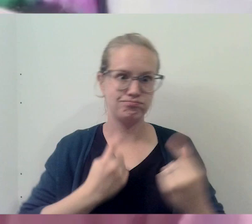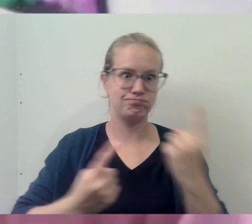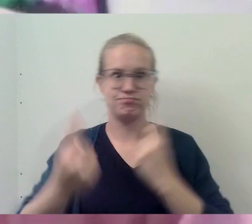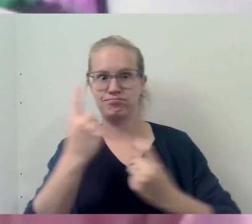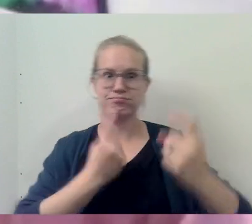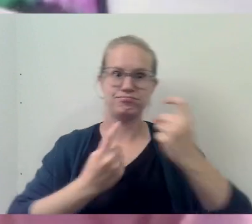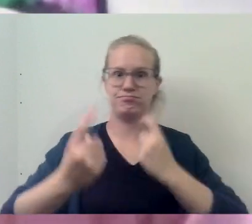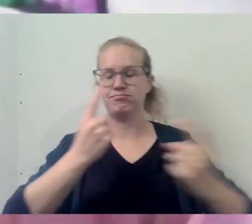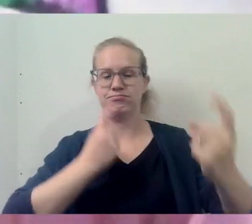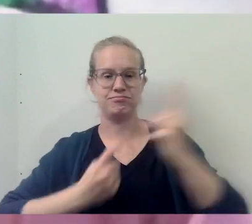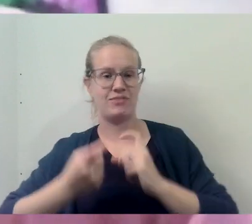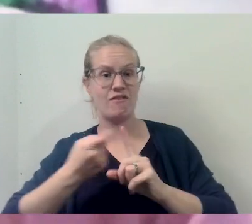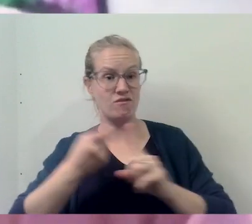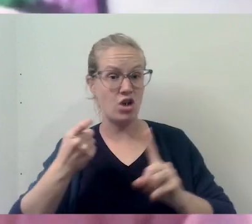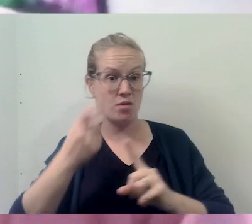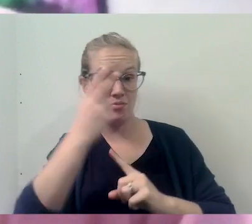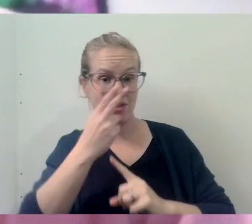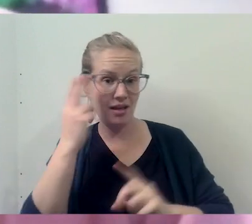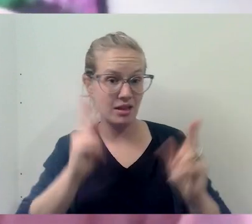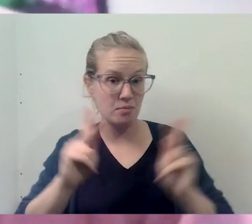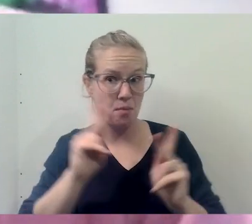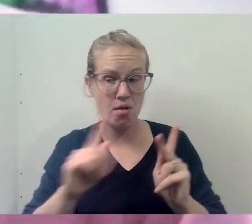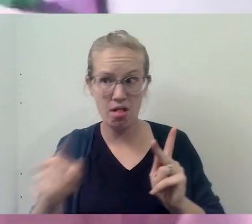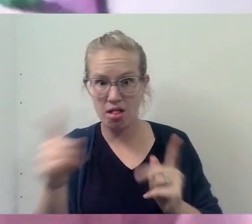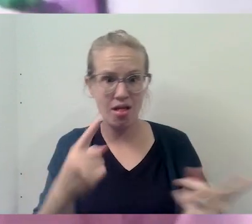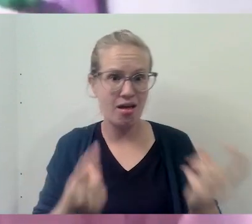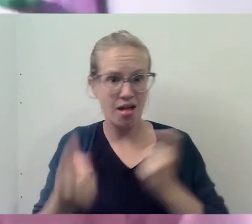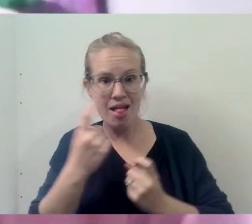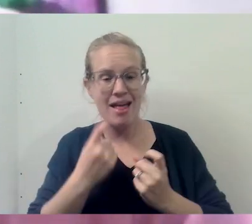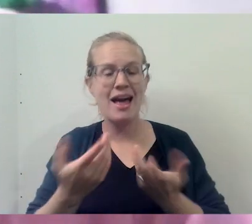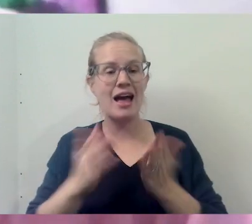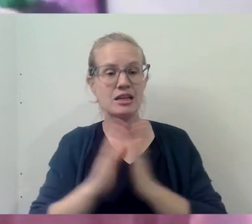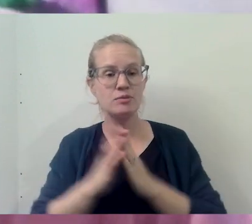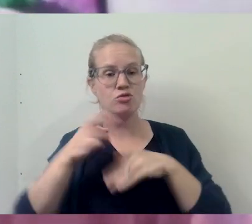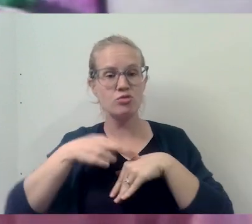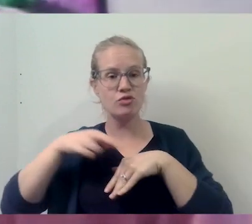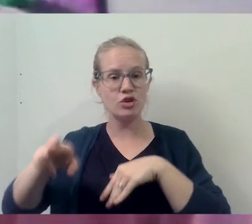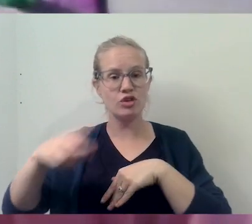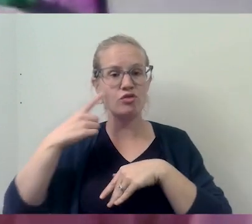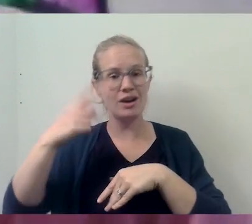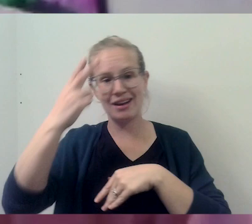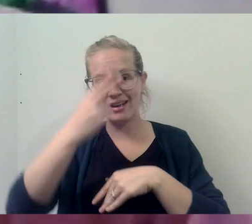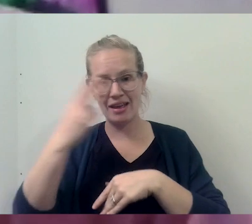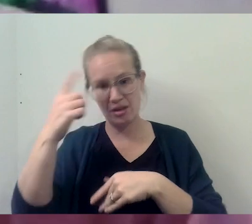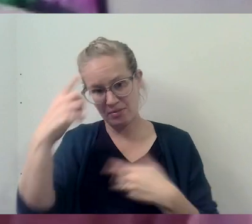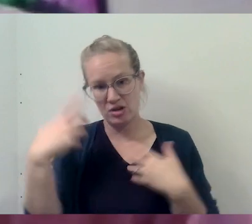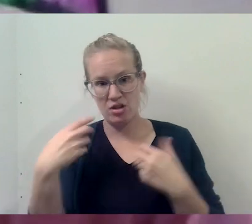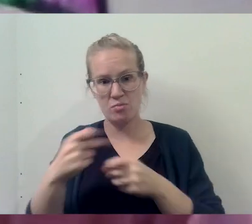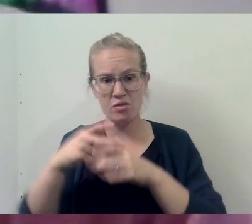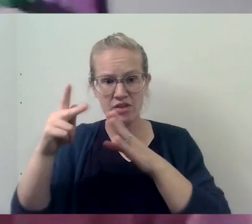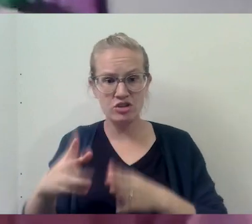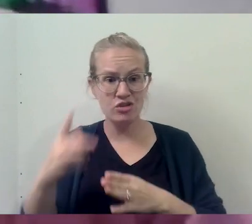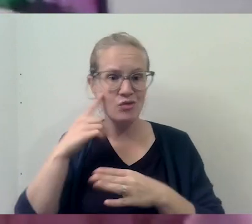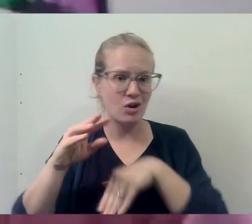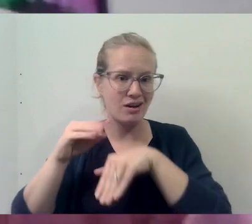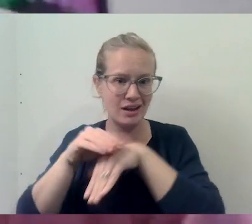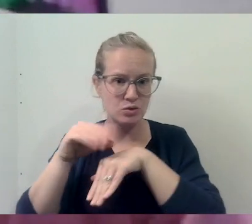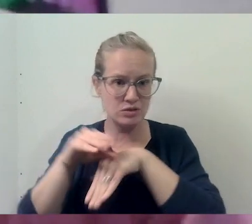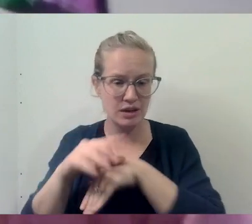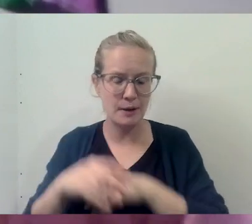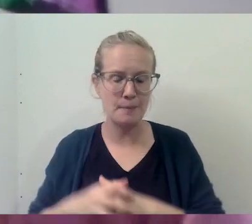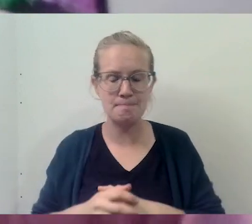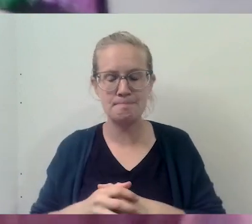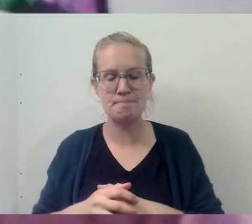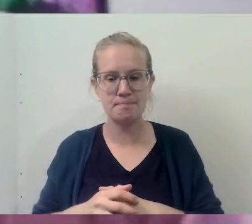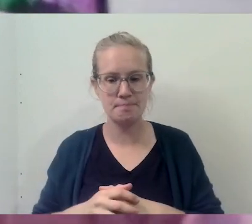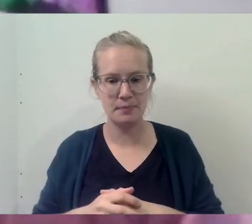from Catholics asking to be referred to a Catholic mental health professional for counseling. Um,